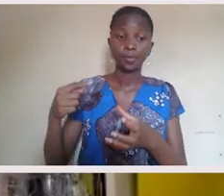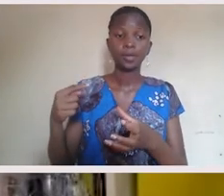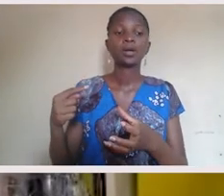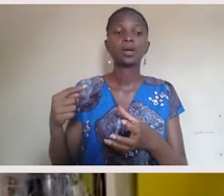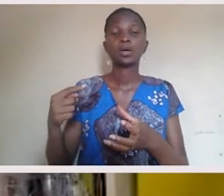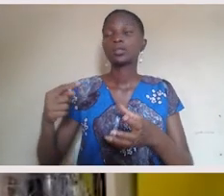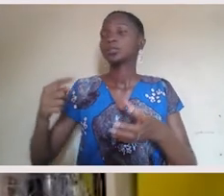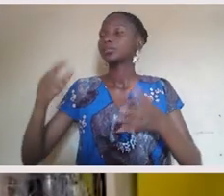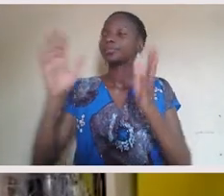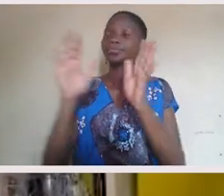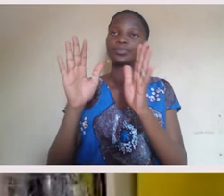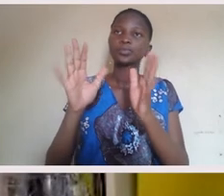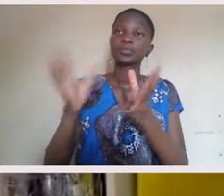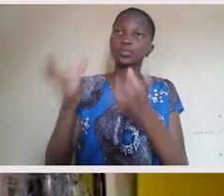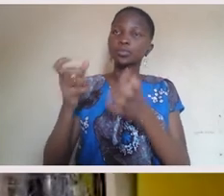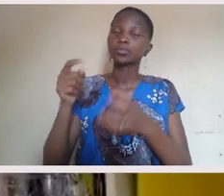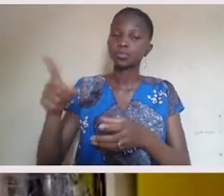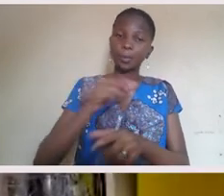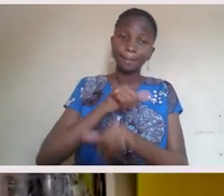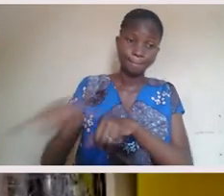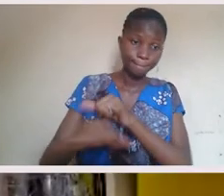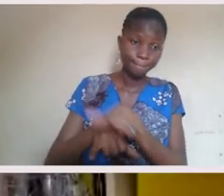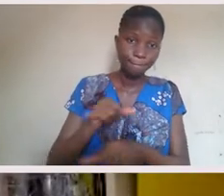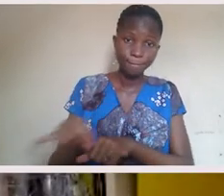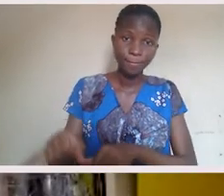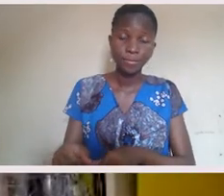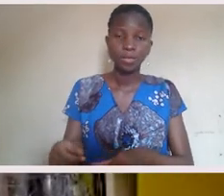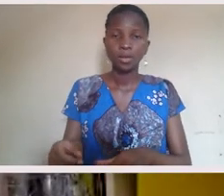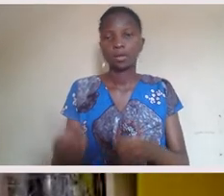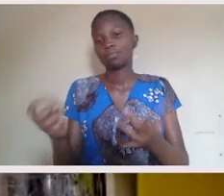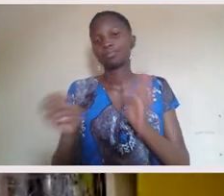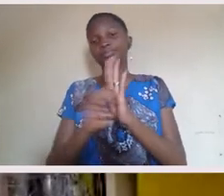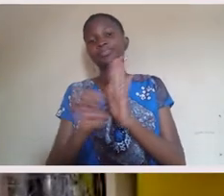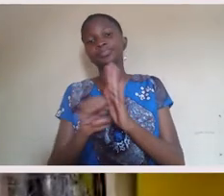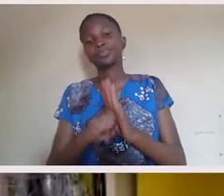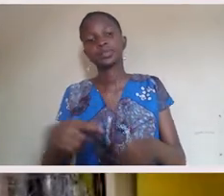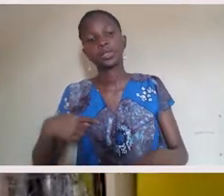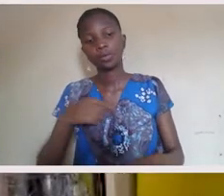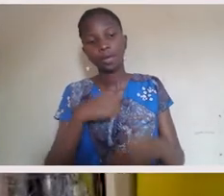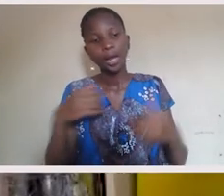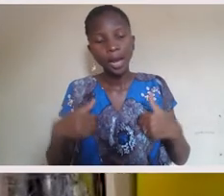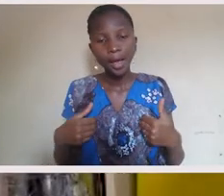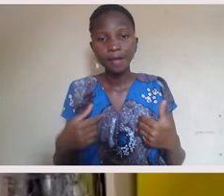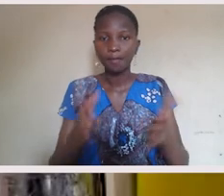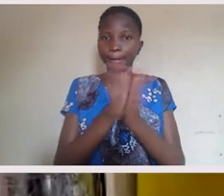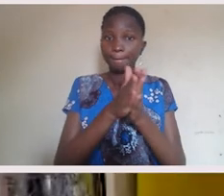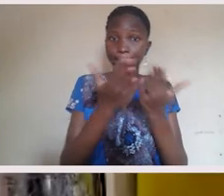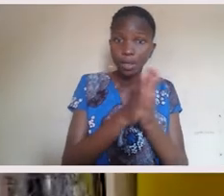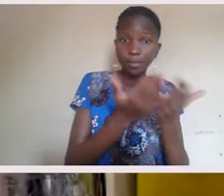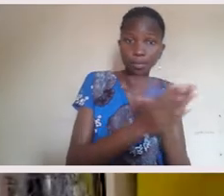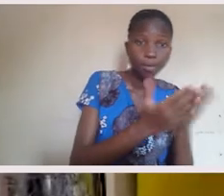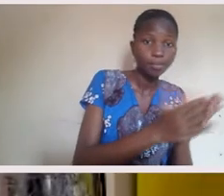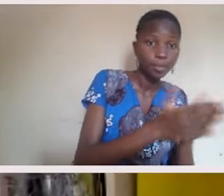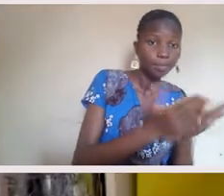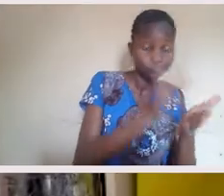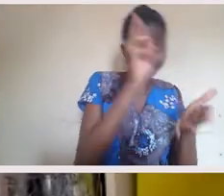empowerment movement, right? Like we, we have books for days, years, centuries, maybe even around how to develop the internal person so that